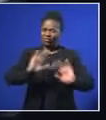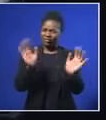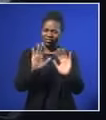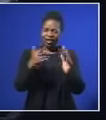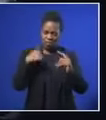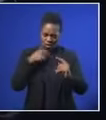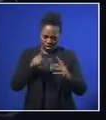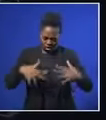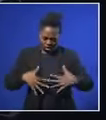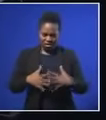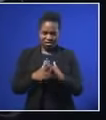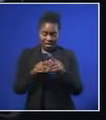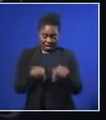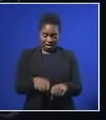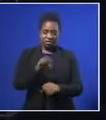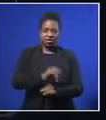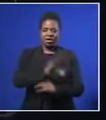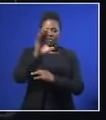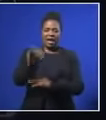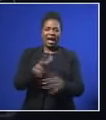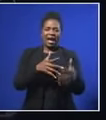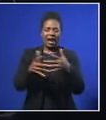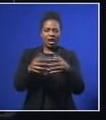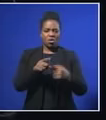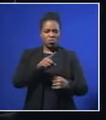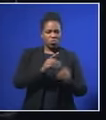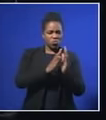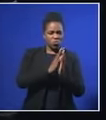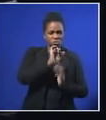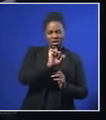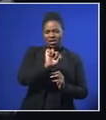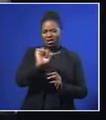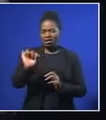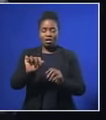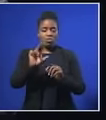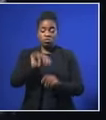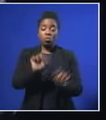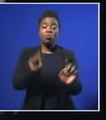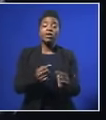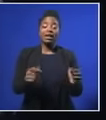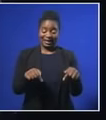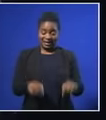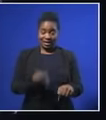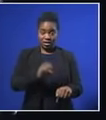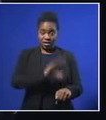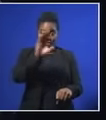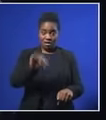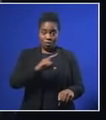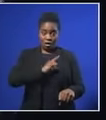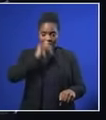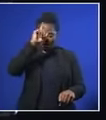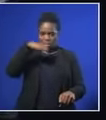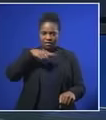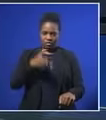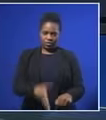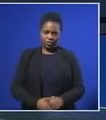There is no place for ethnic chauvinism in the South Africa of Nelson Mandela.